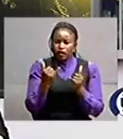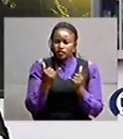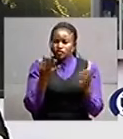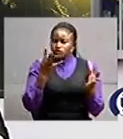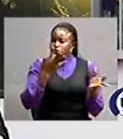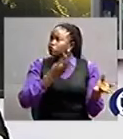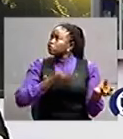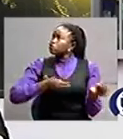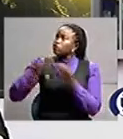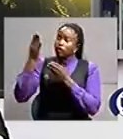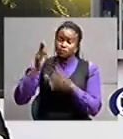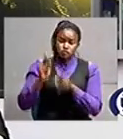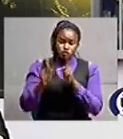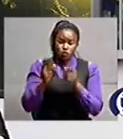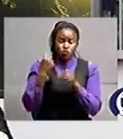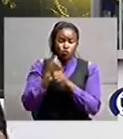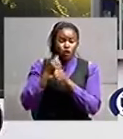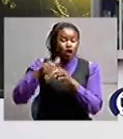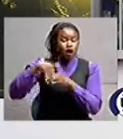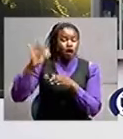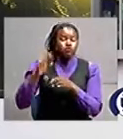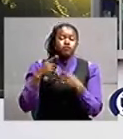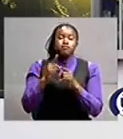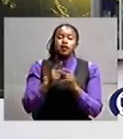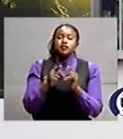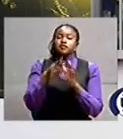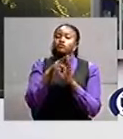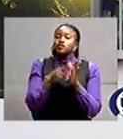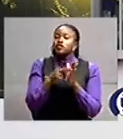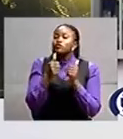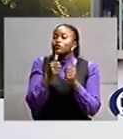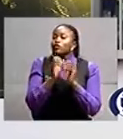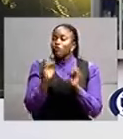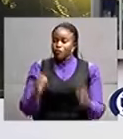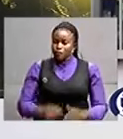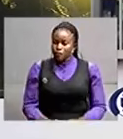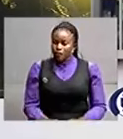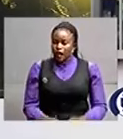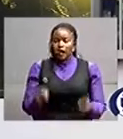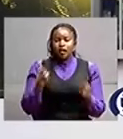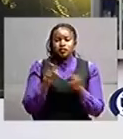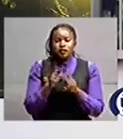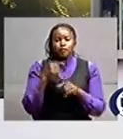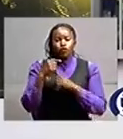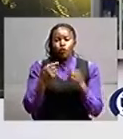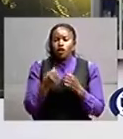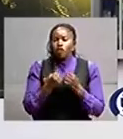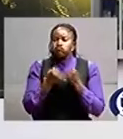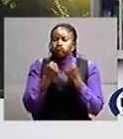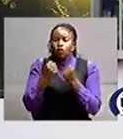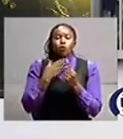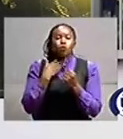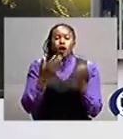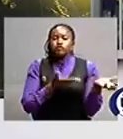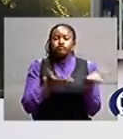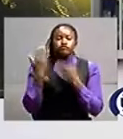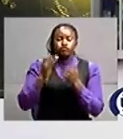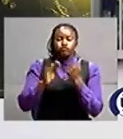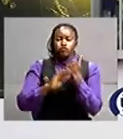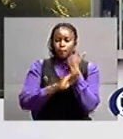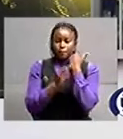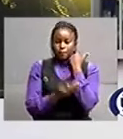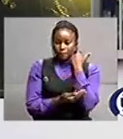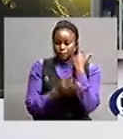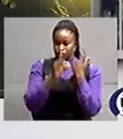in nachi one day together with her driver muloni aramanzani were allegedly transporting the victims to dubai as we hear in this